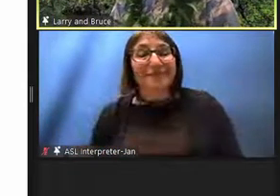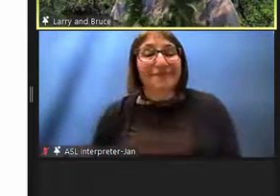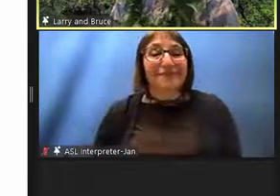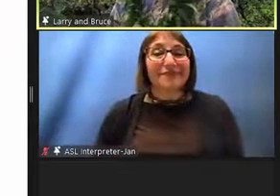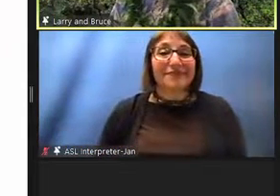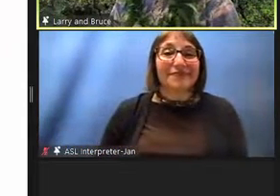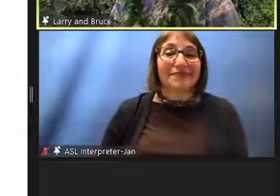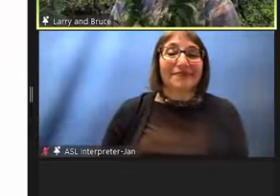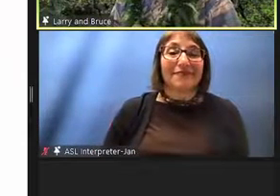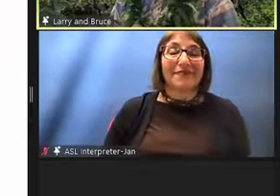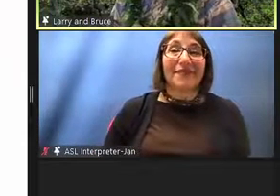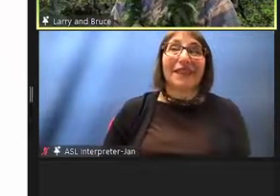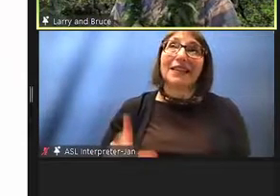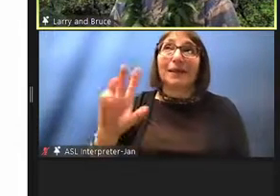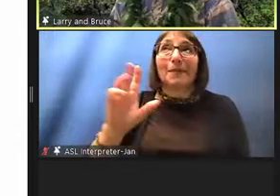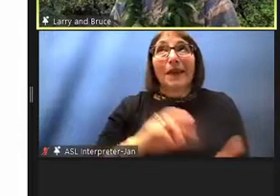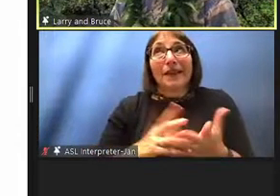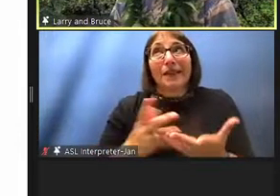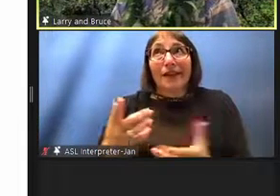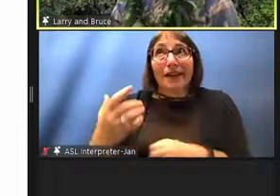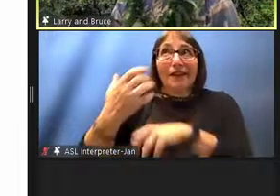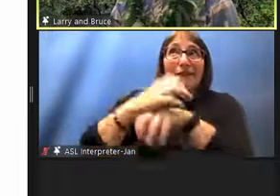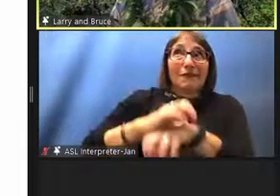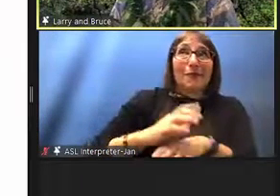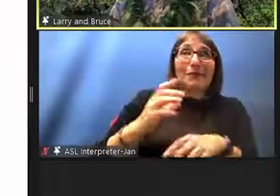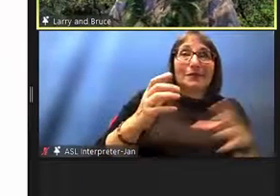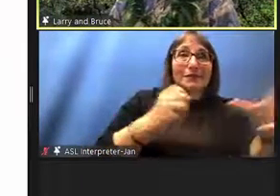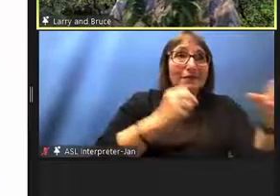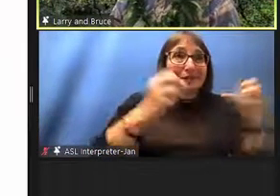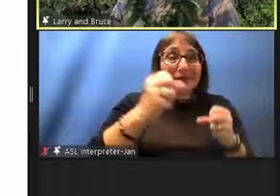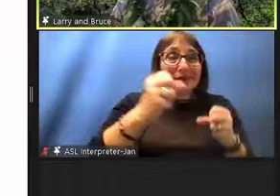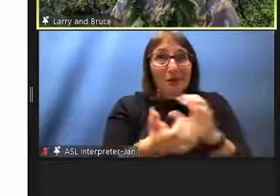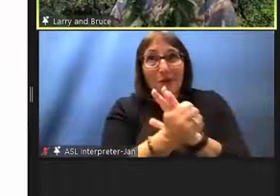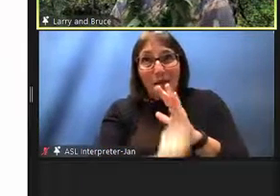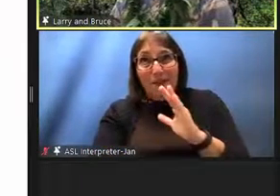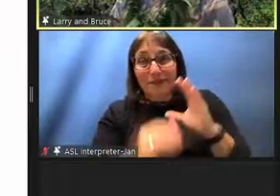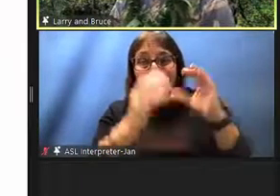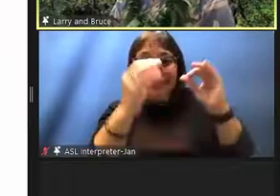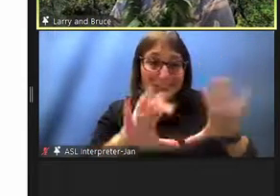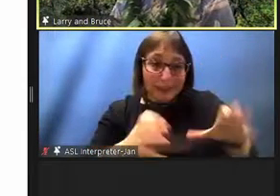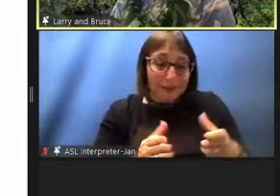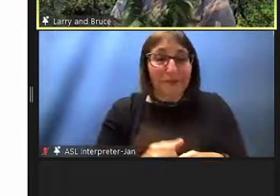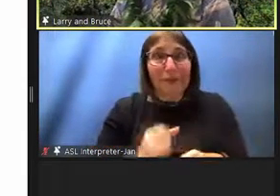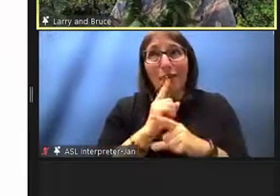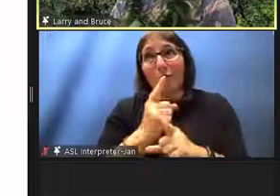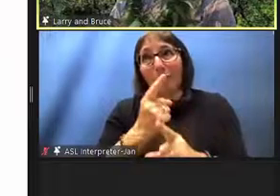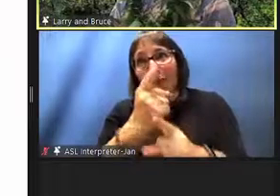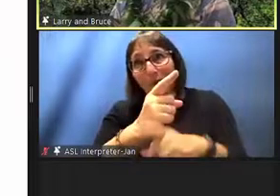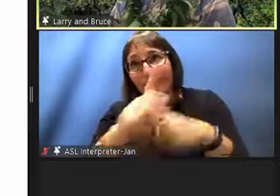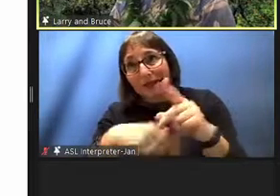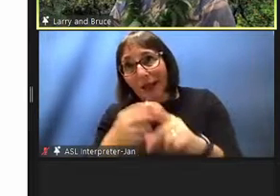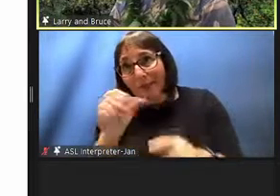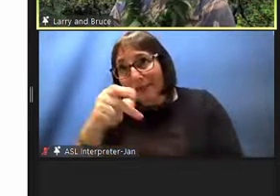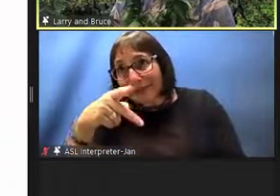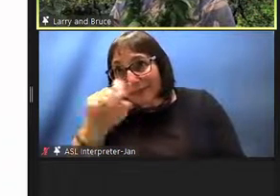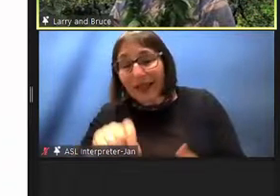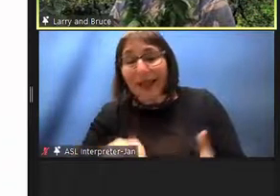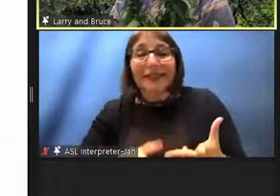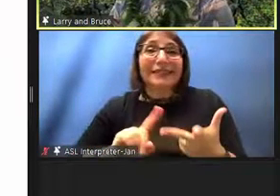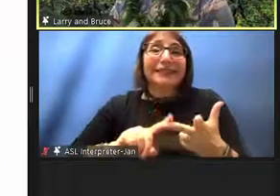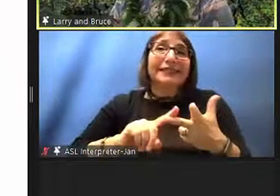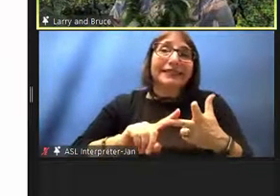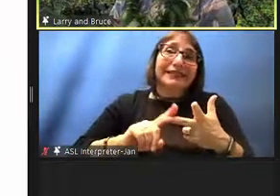We teachers and physical space, dealing with parents, and all of that.